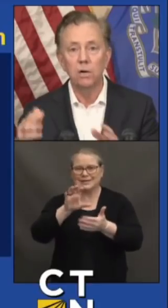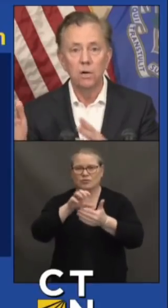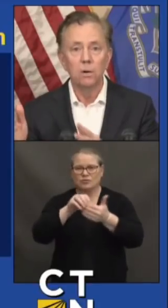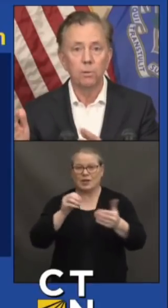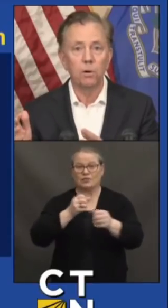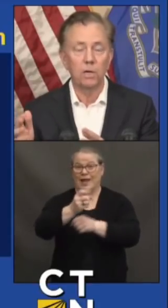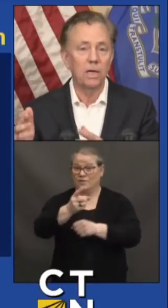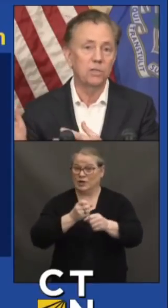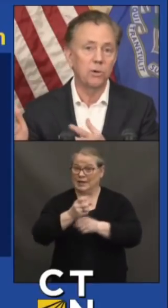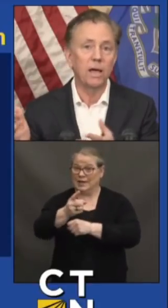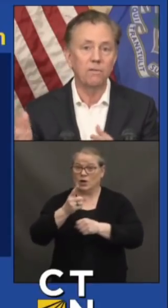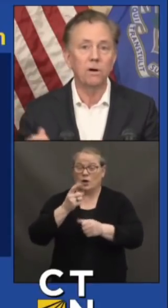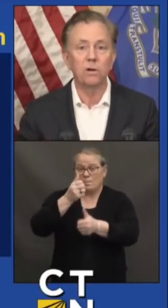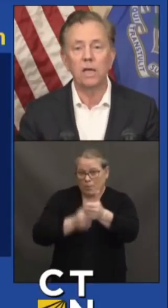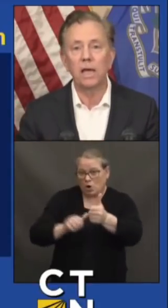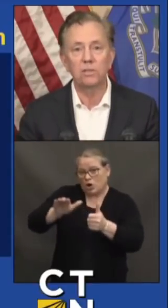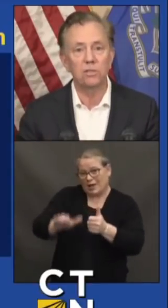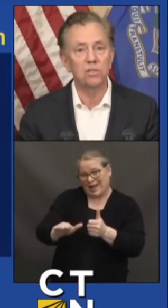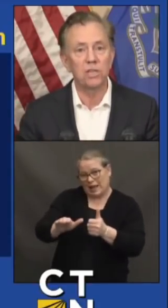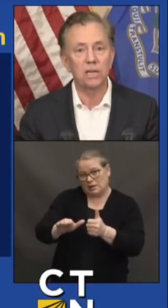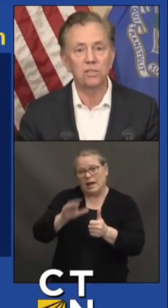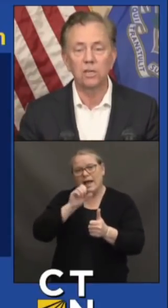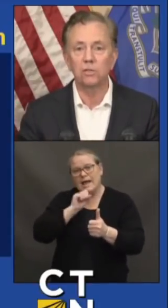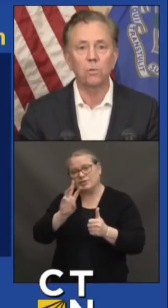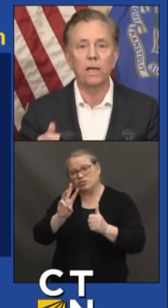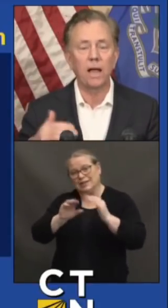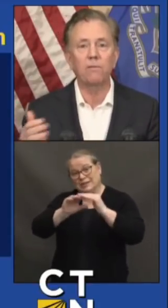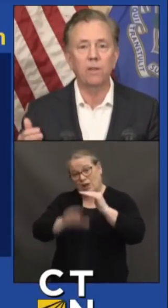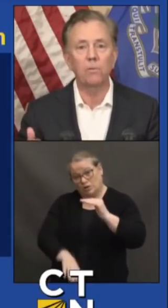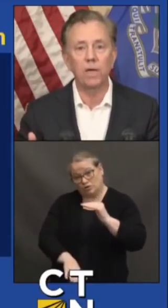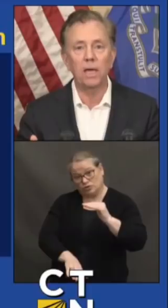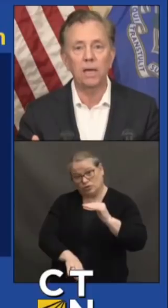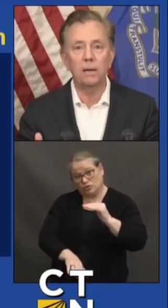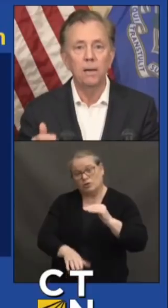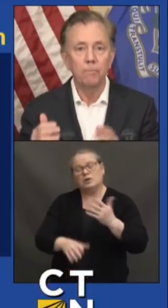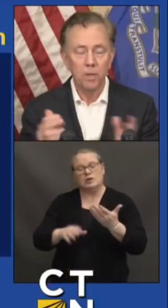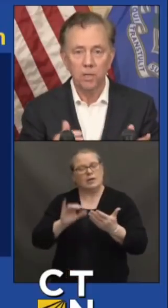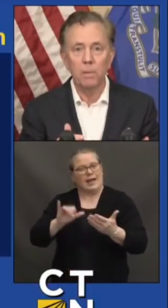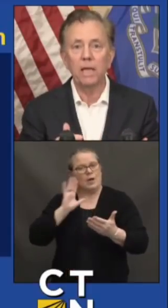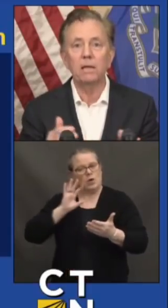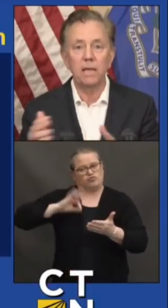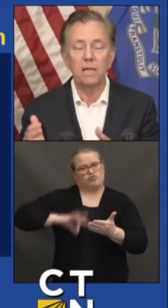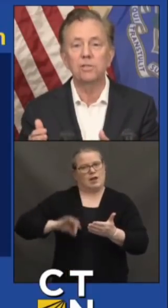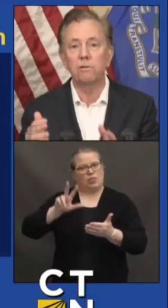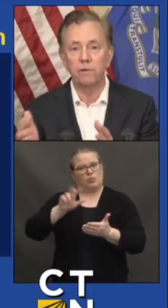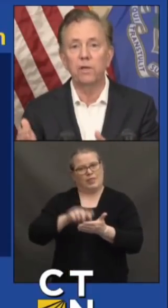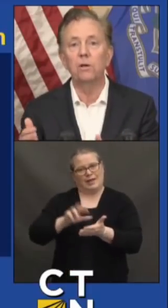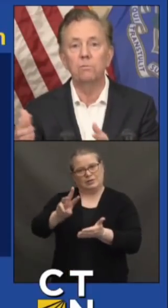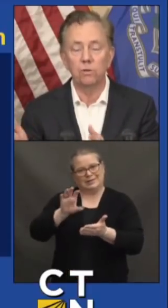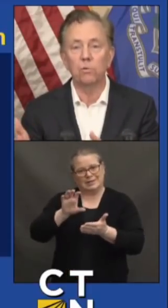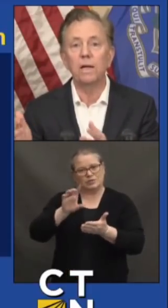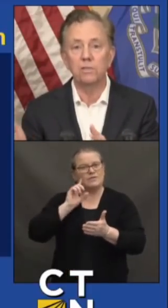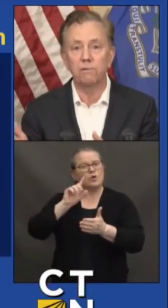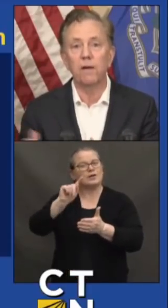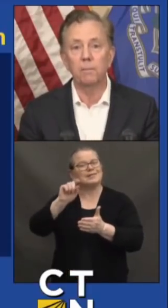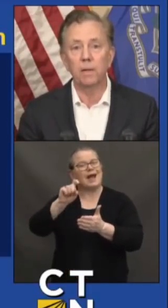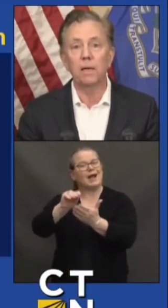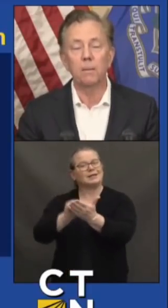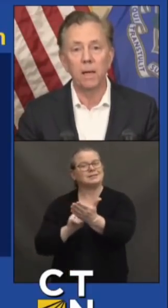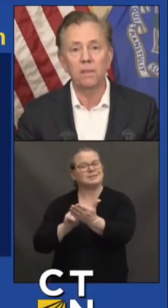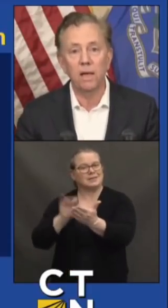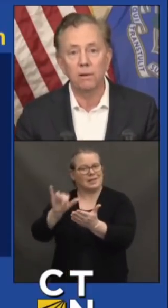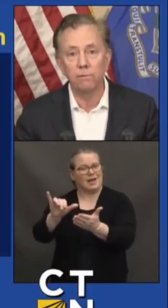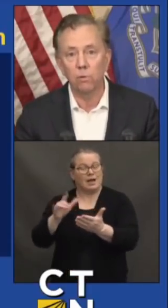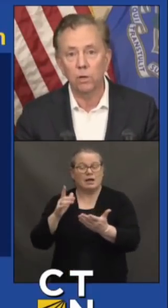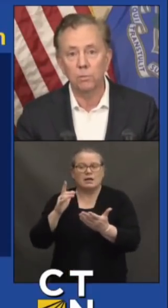year per kid you have under the age of six. Doing everything we can to make it easier for you to raise a family